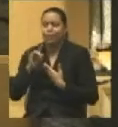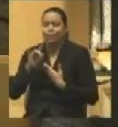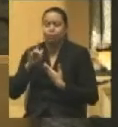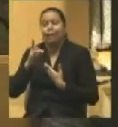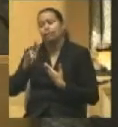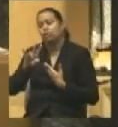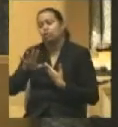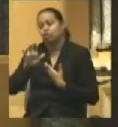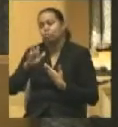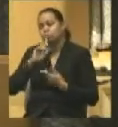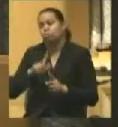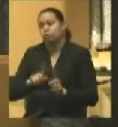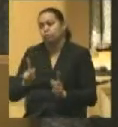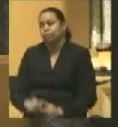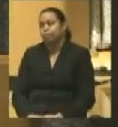century.